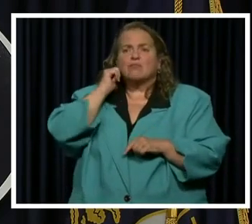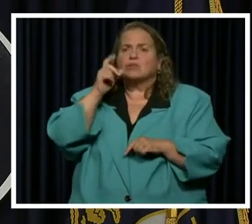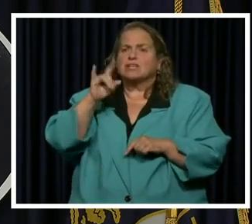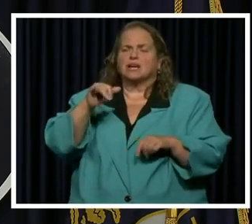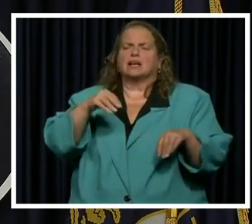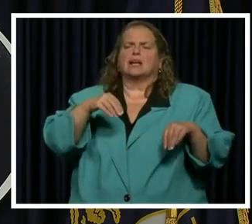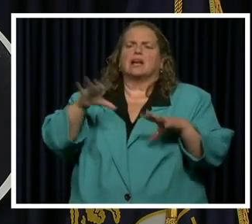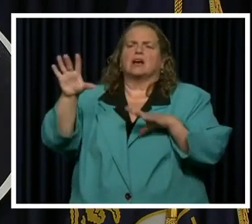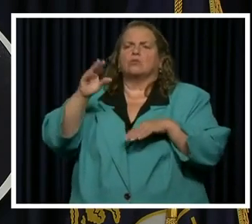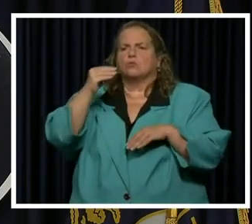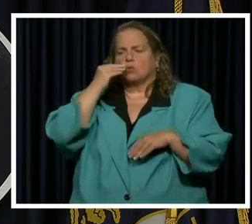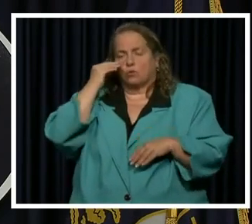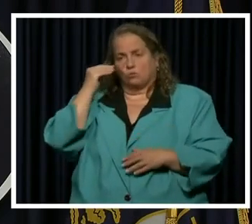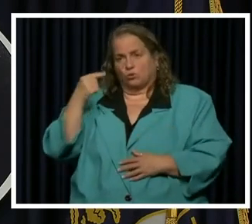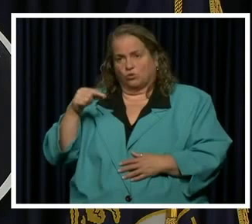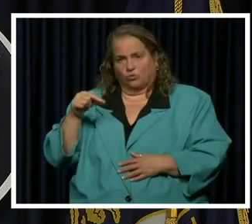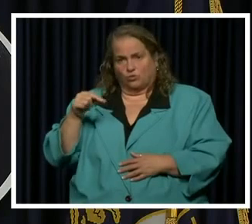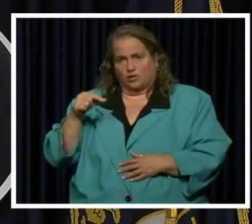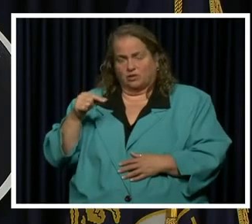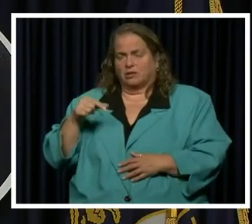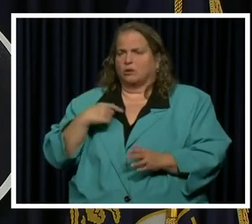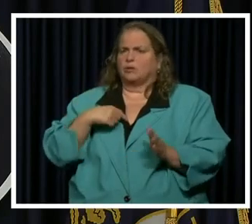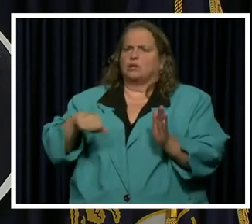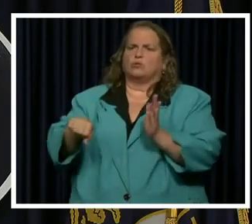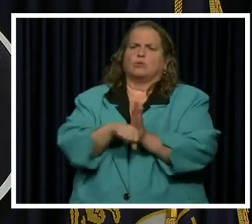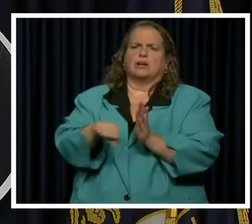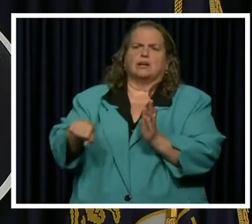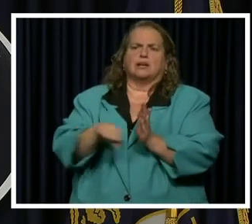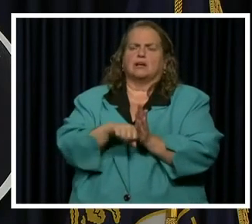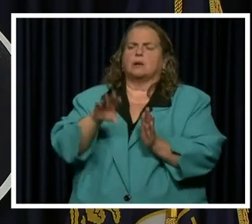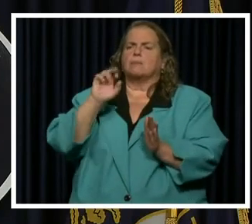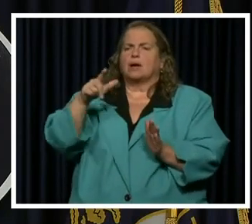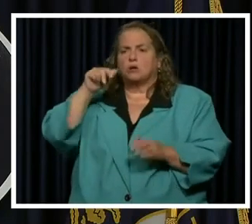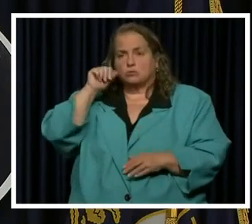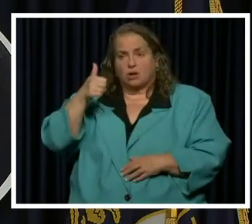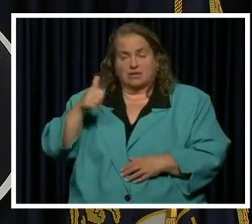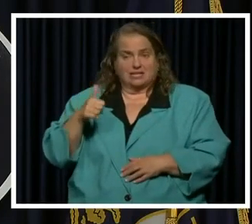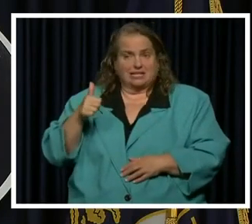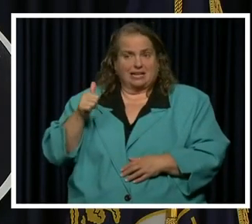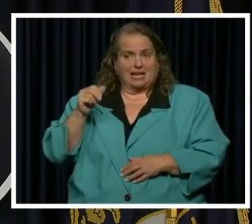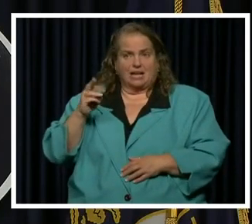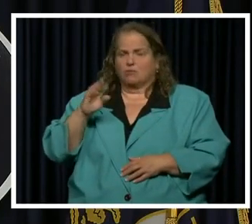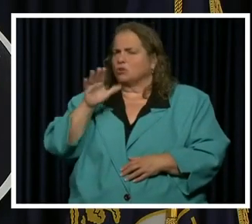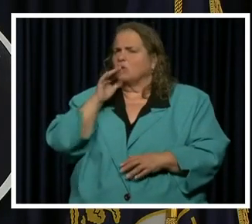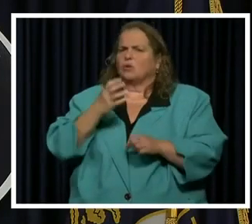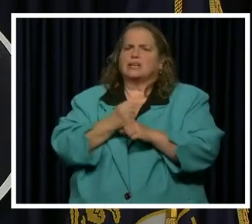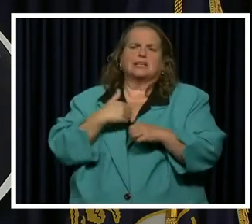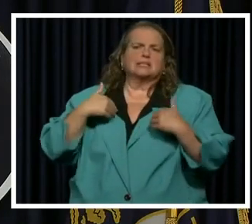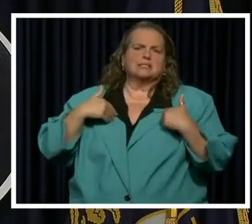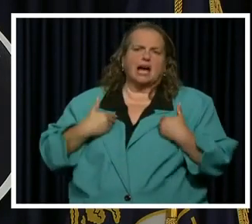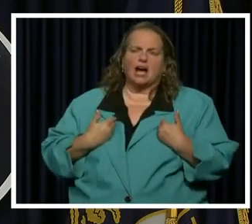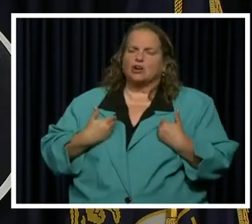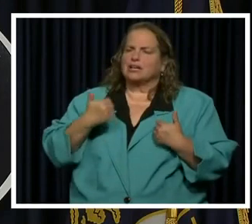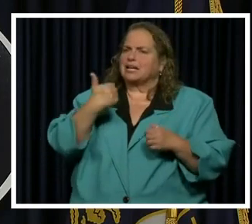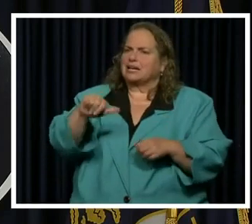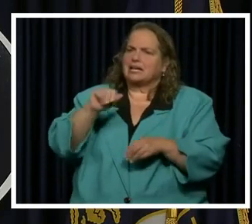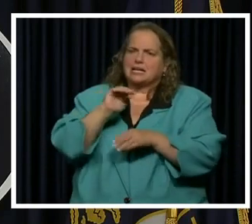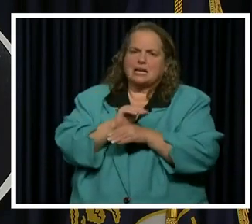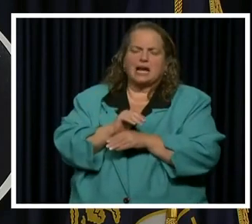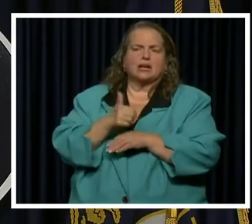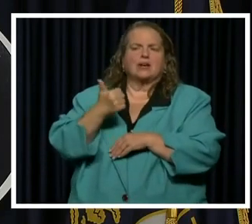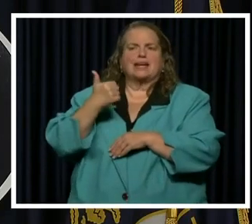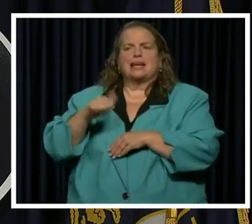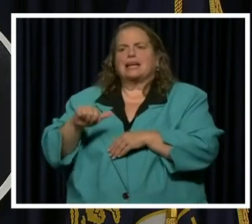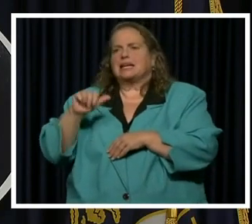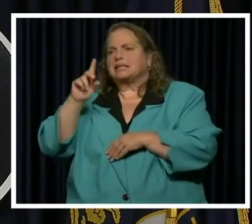our homes up green, that we ring our bells tomorrow at 10 a.m., that we don't get tired any night or any day from